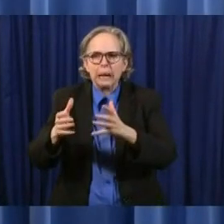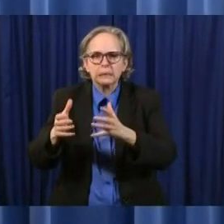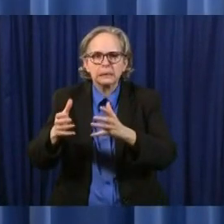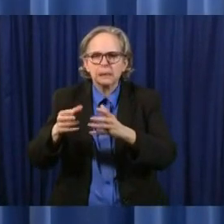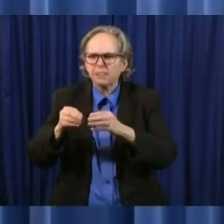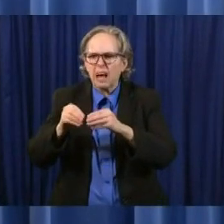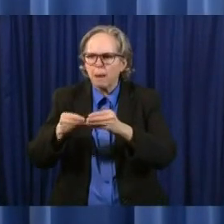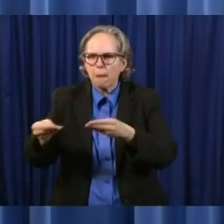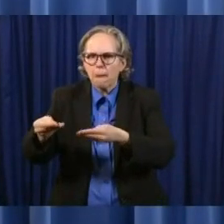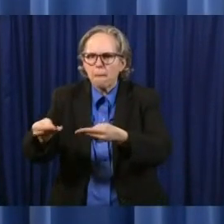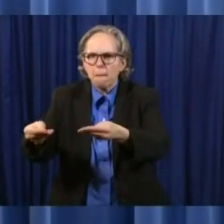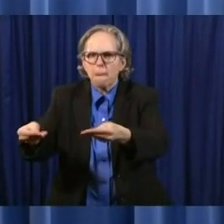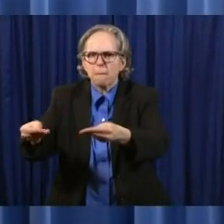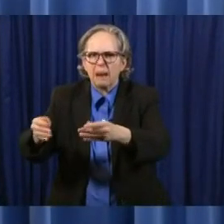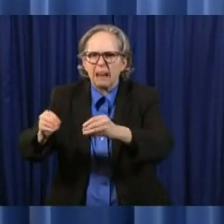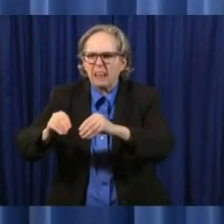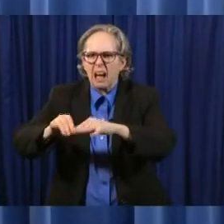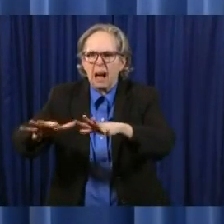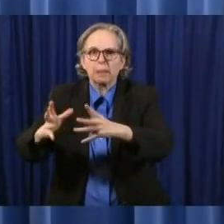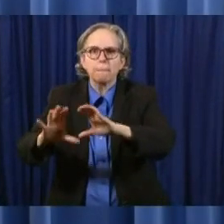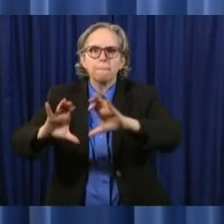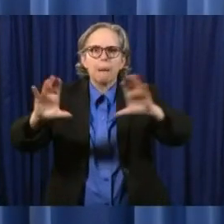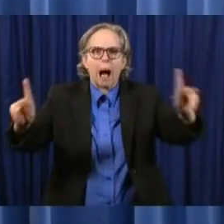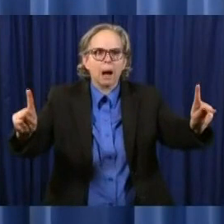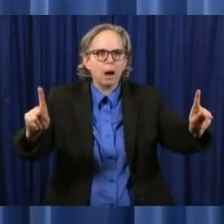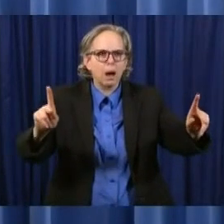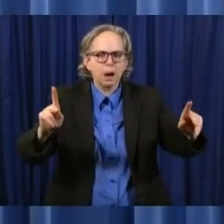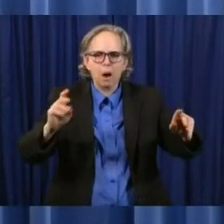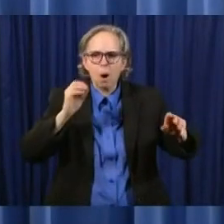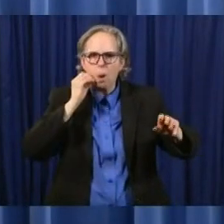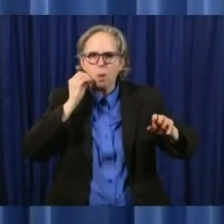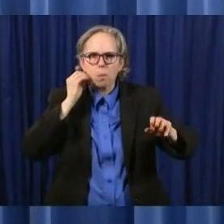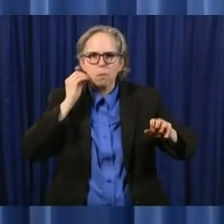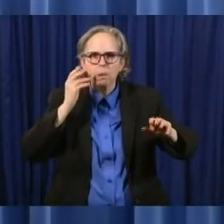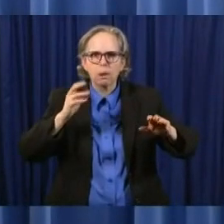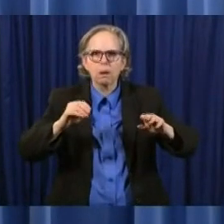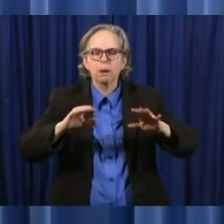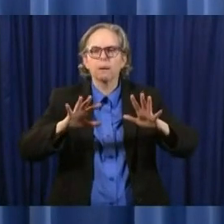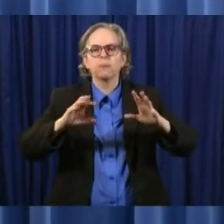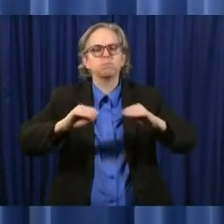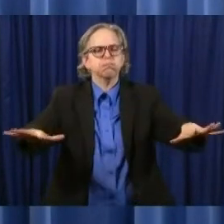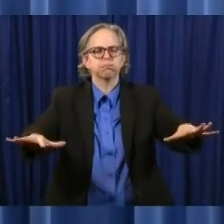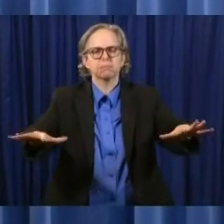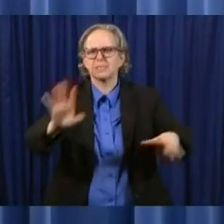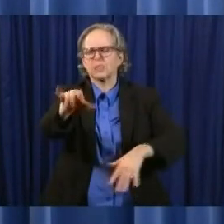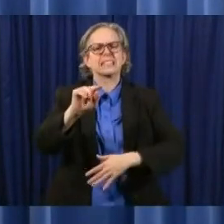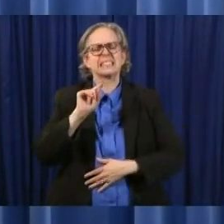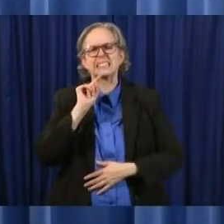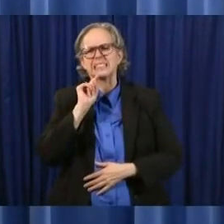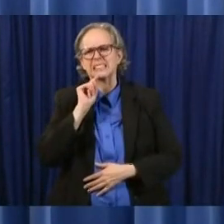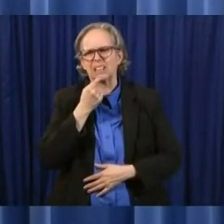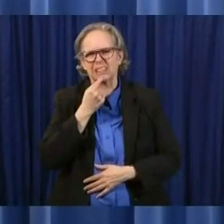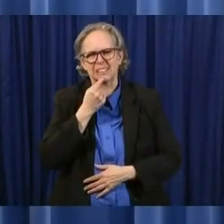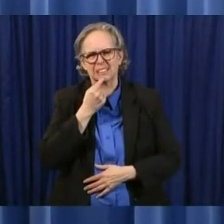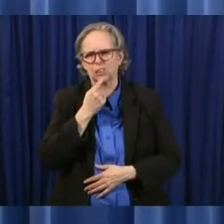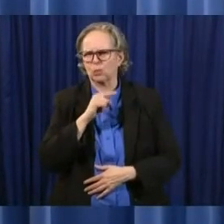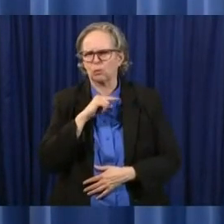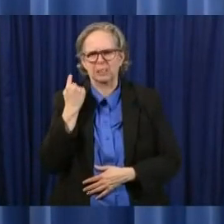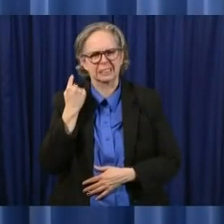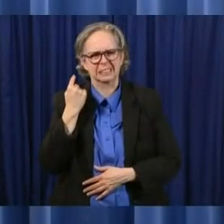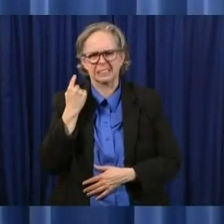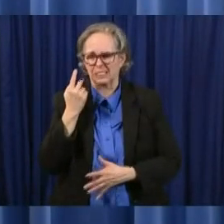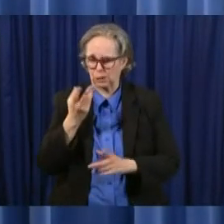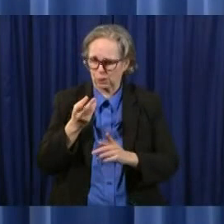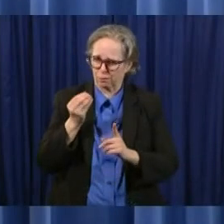their respective families and so it is a significant aspect of the spread of